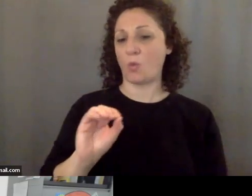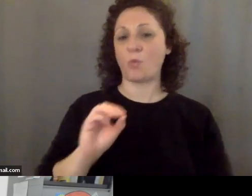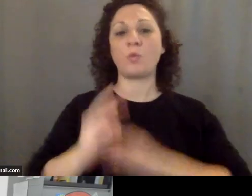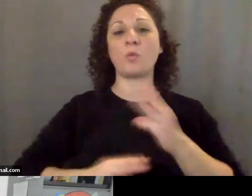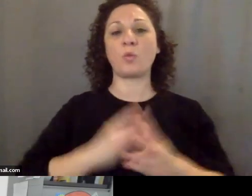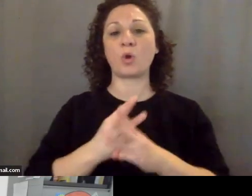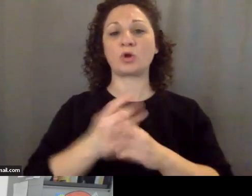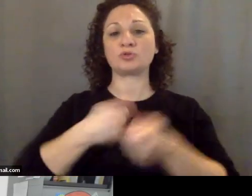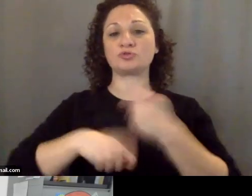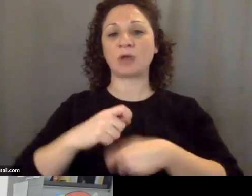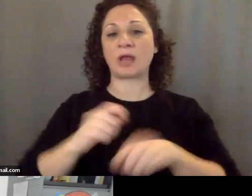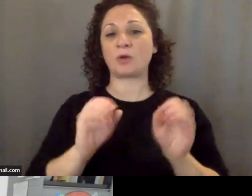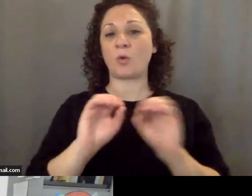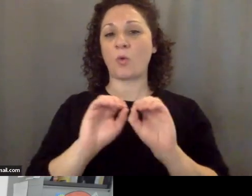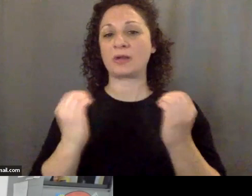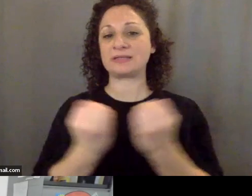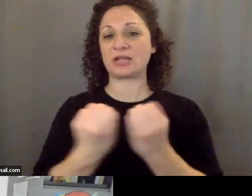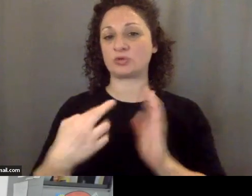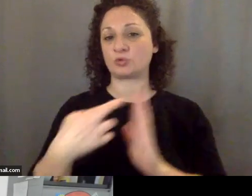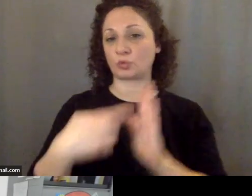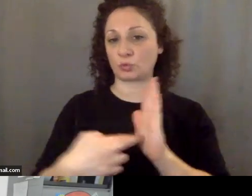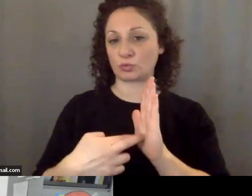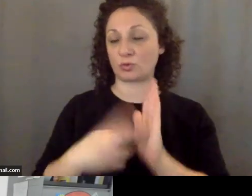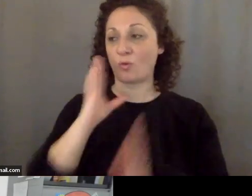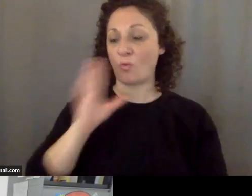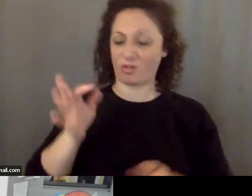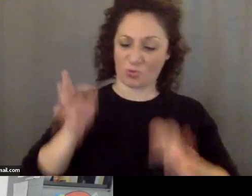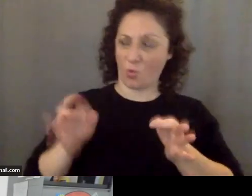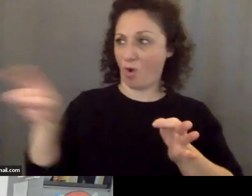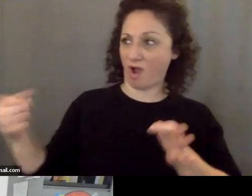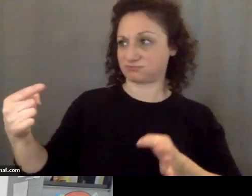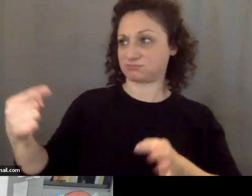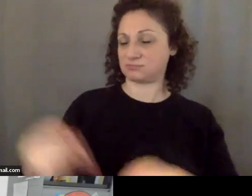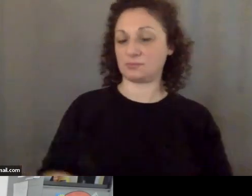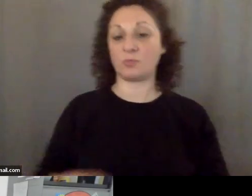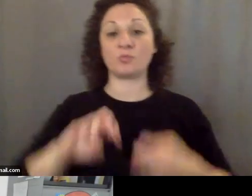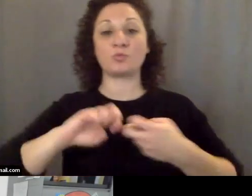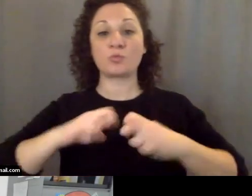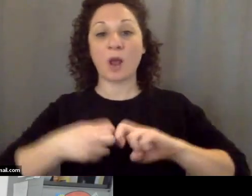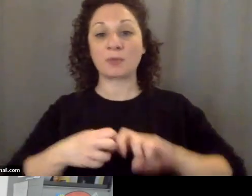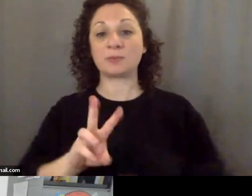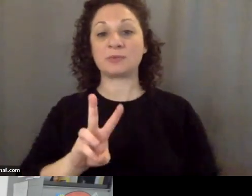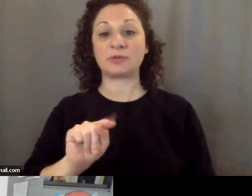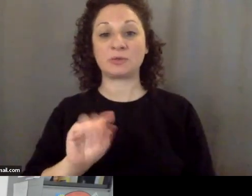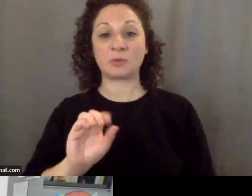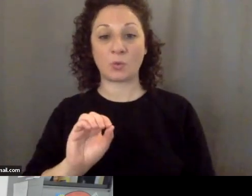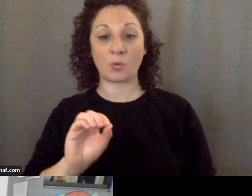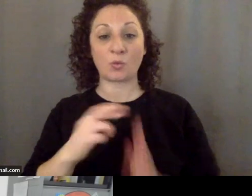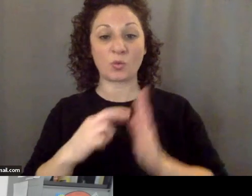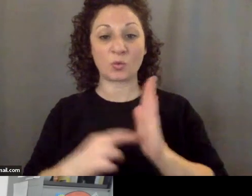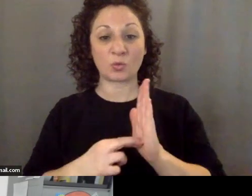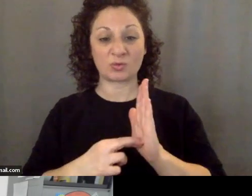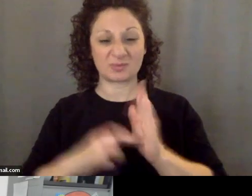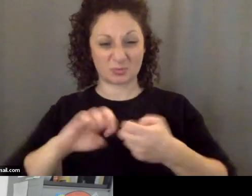rules we're going to take you to court the problem with making the WTO rules work is it generally takes